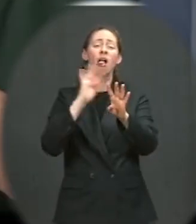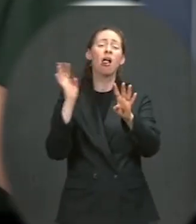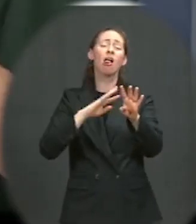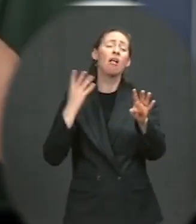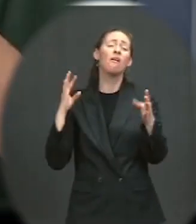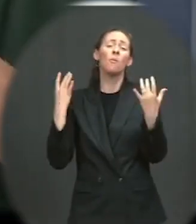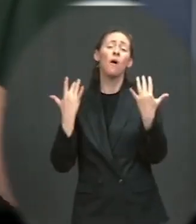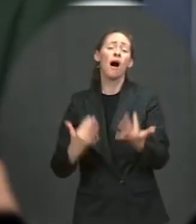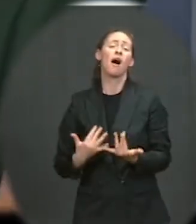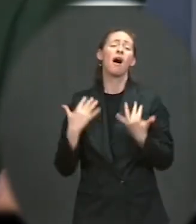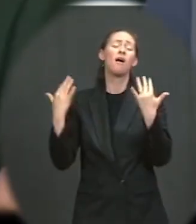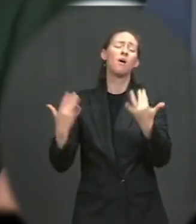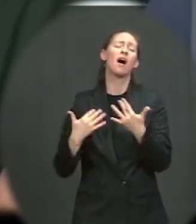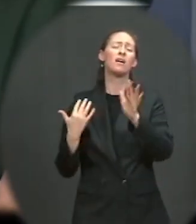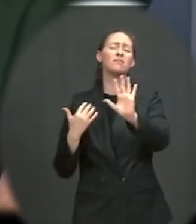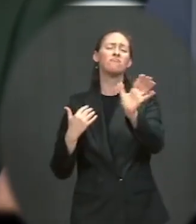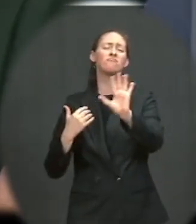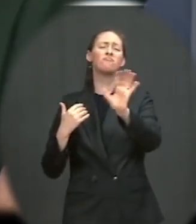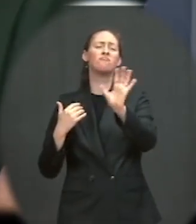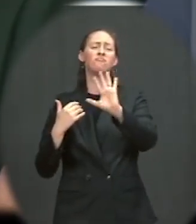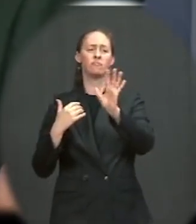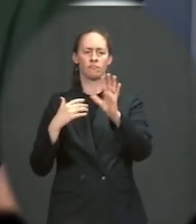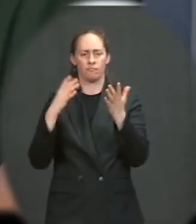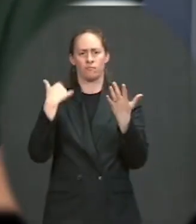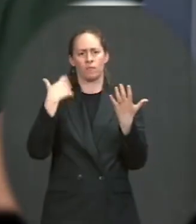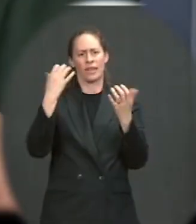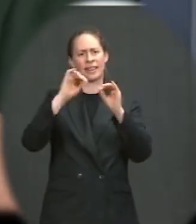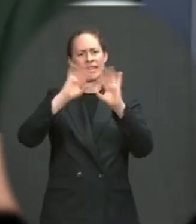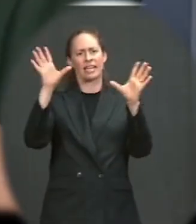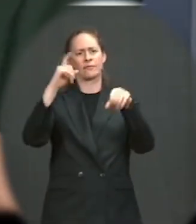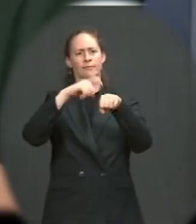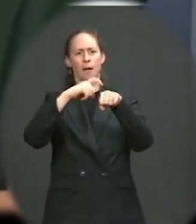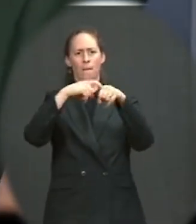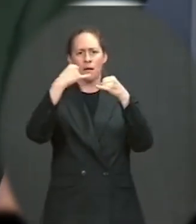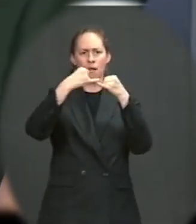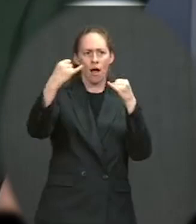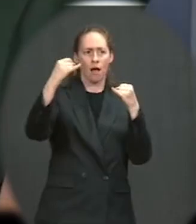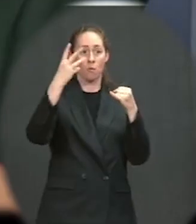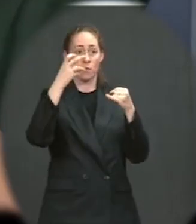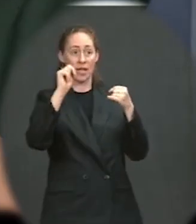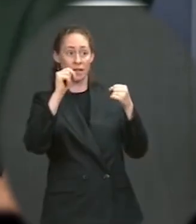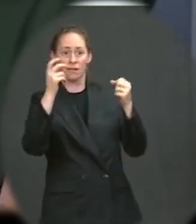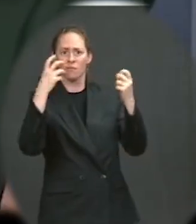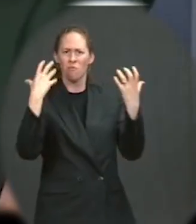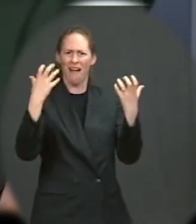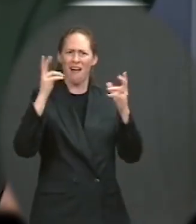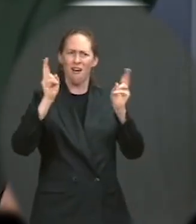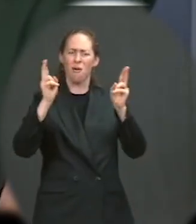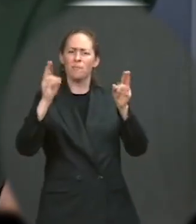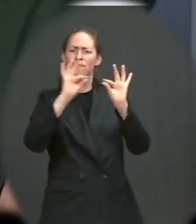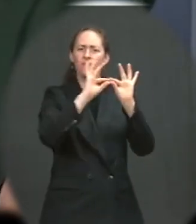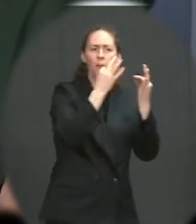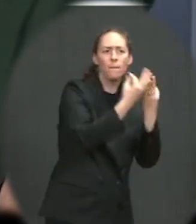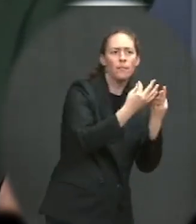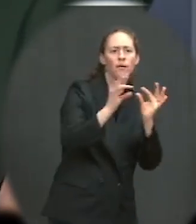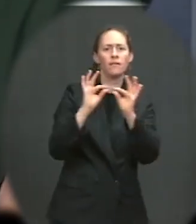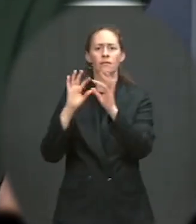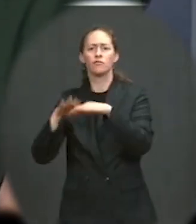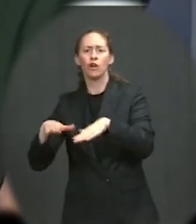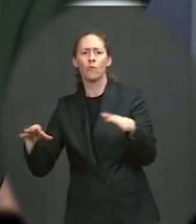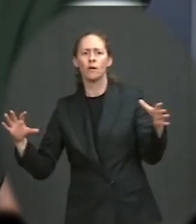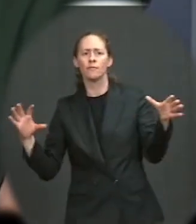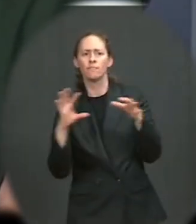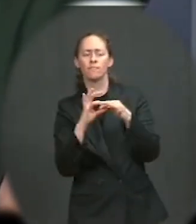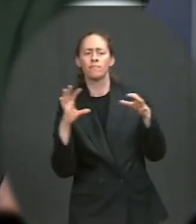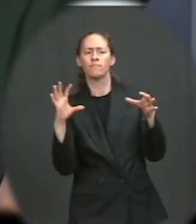of getting kids to vetted family members that wasn't up to our bar. There has certainly been progress